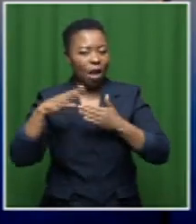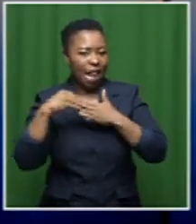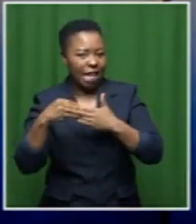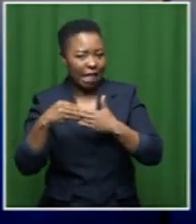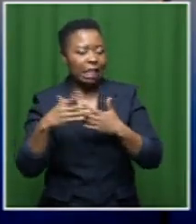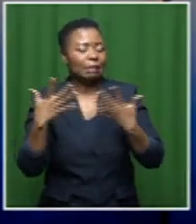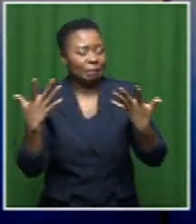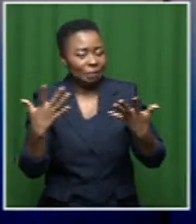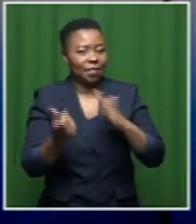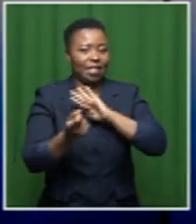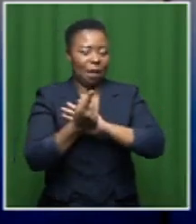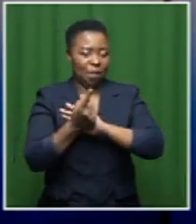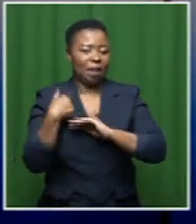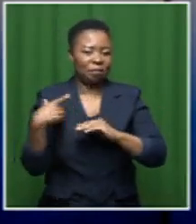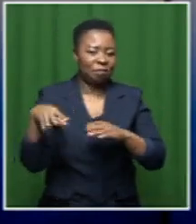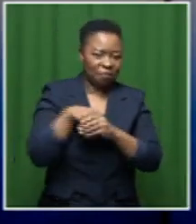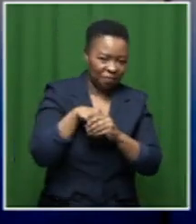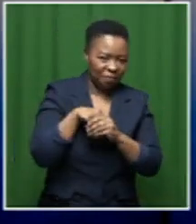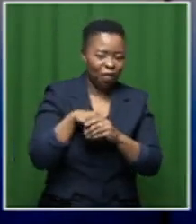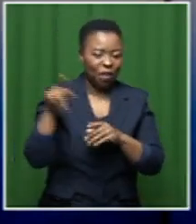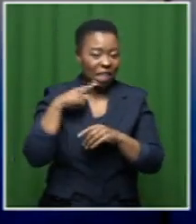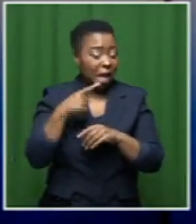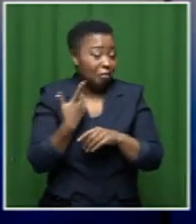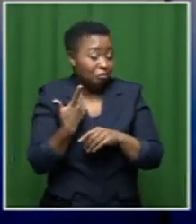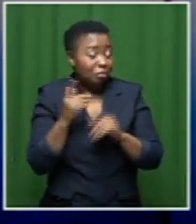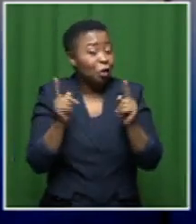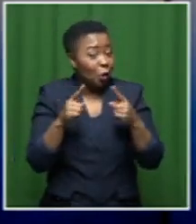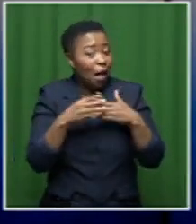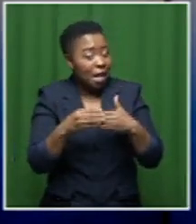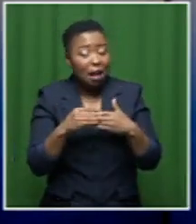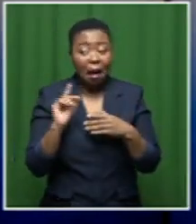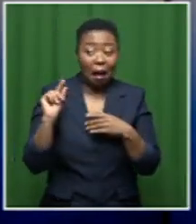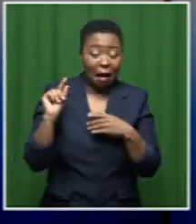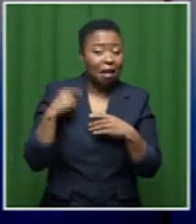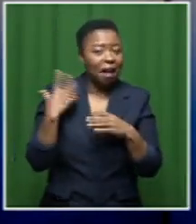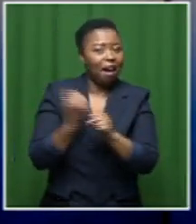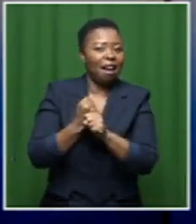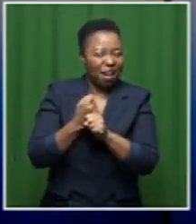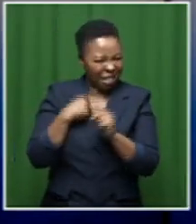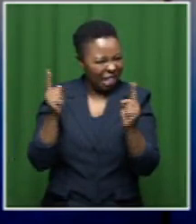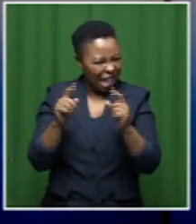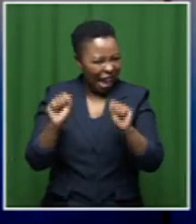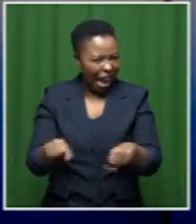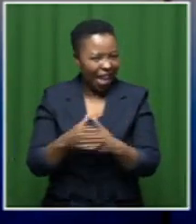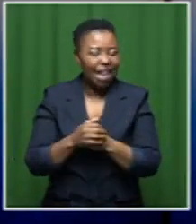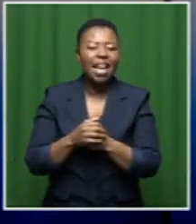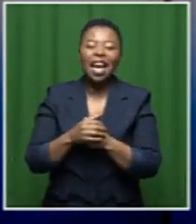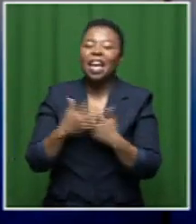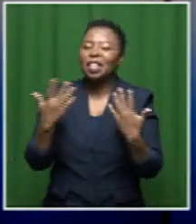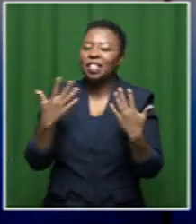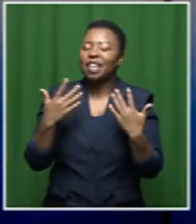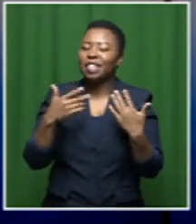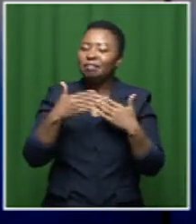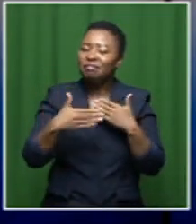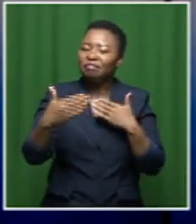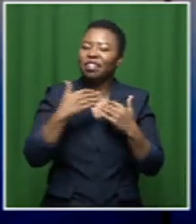just happened to be a part of it and he said you should lead the song so I didn't realize I could sing yeah and from there on I think the love for